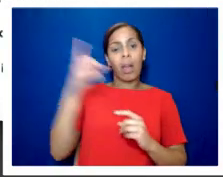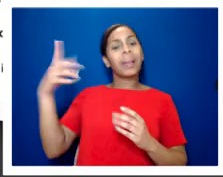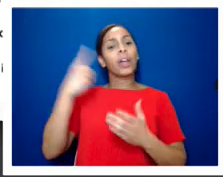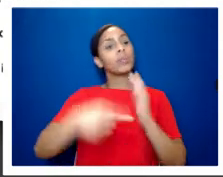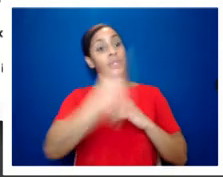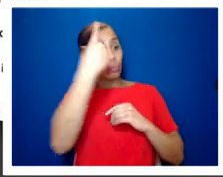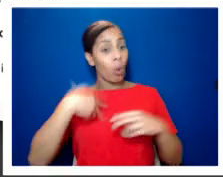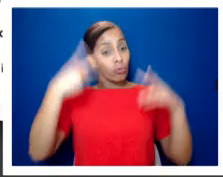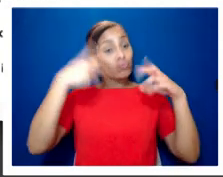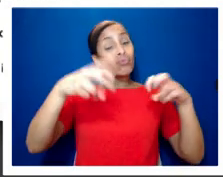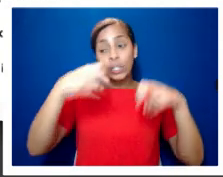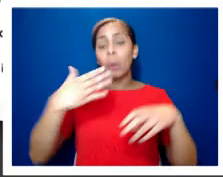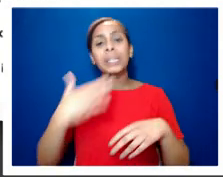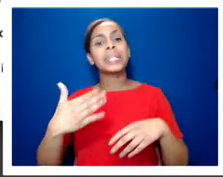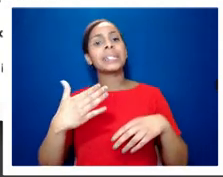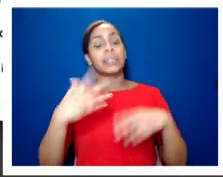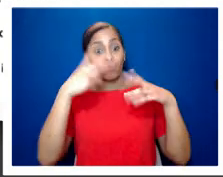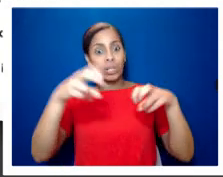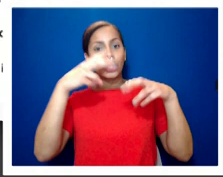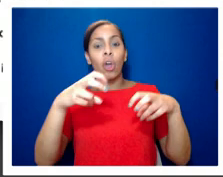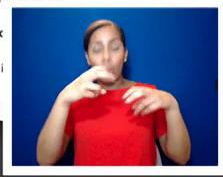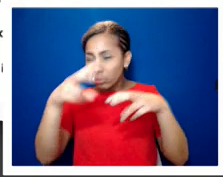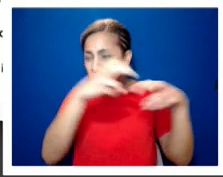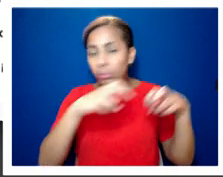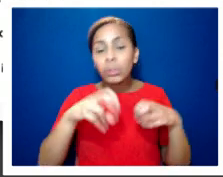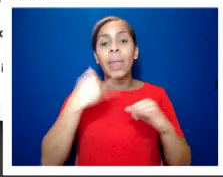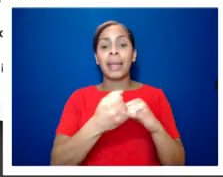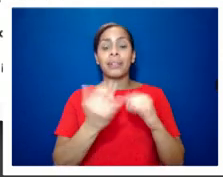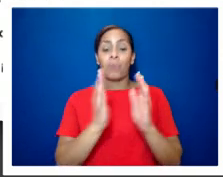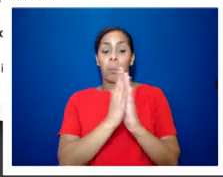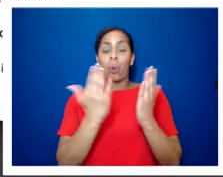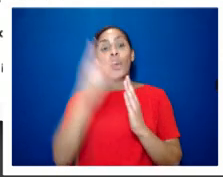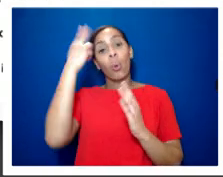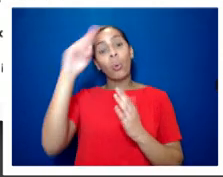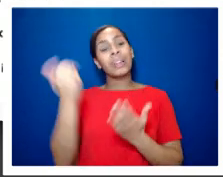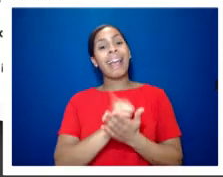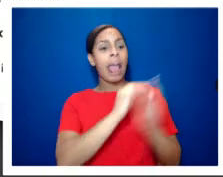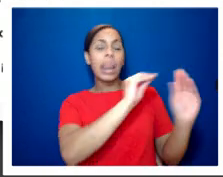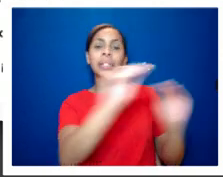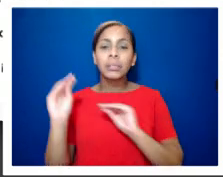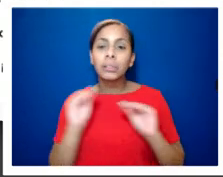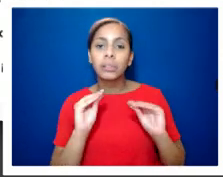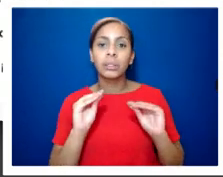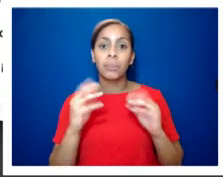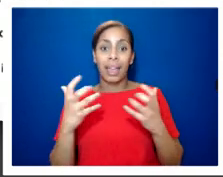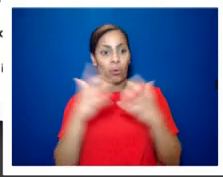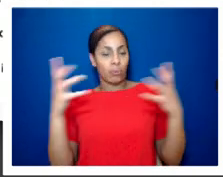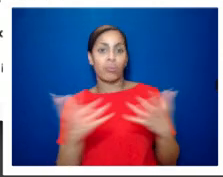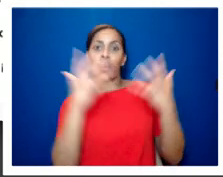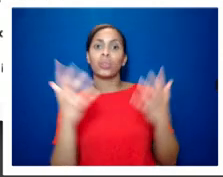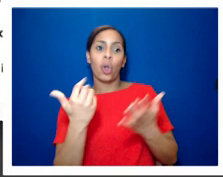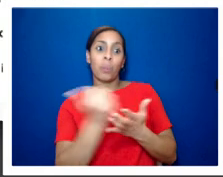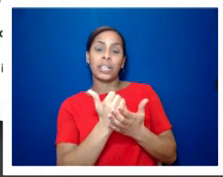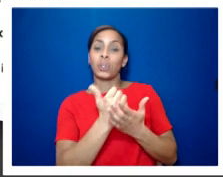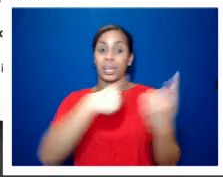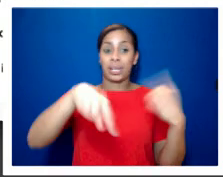a booklet called gay lessons how public funds are used to promote homosexuality among children and young people